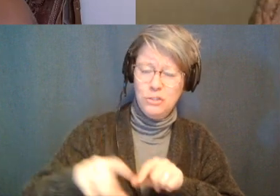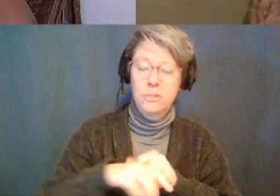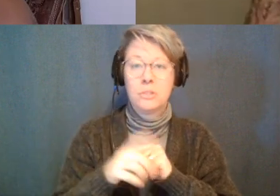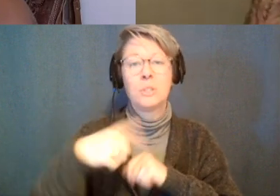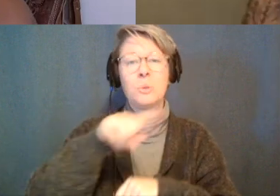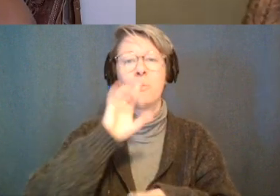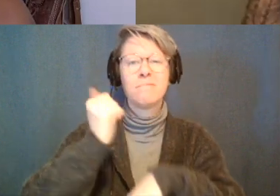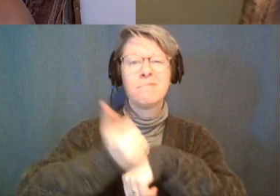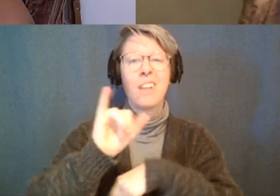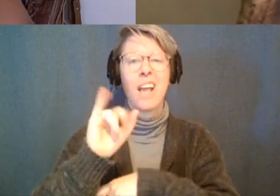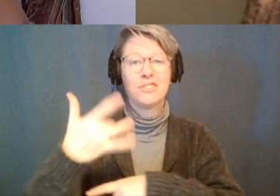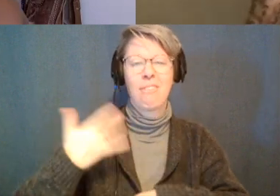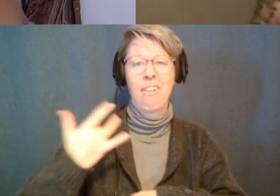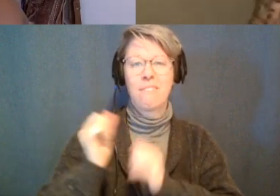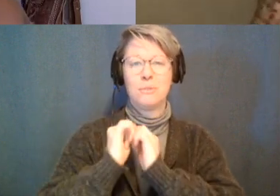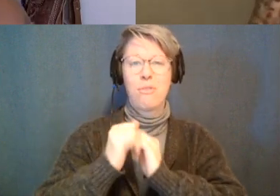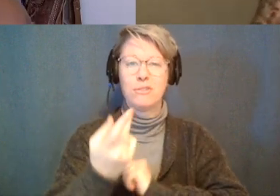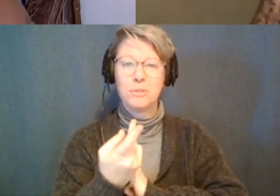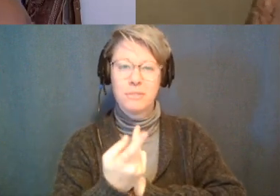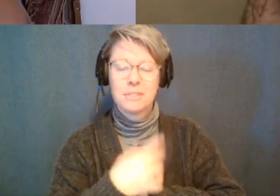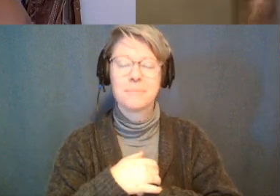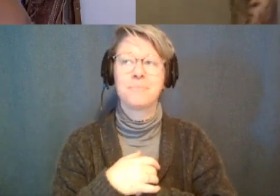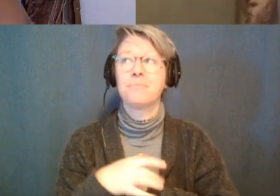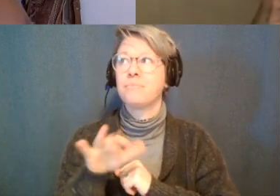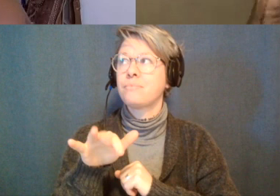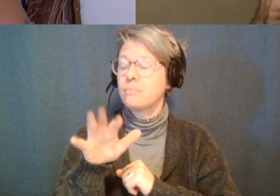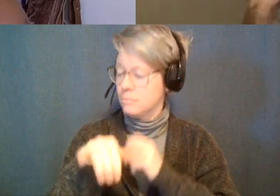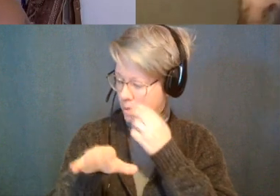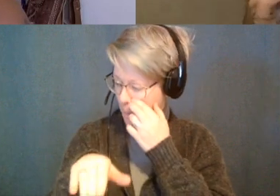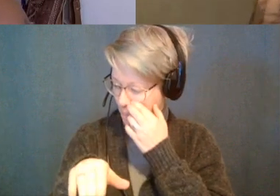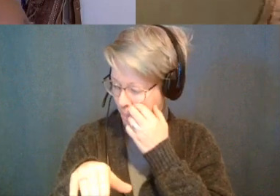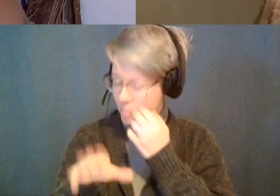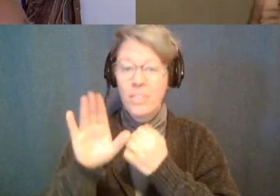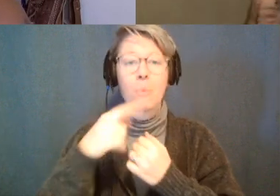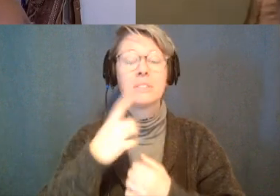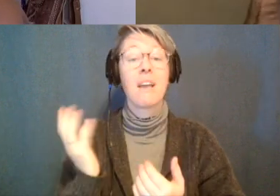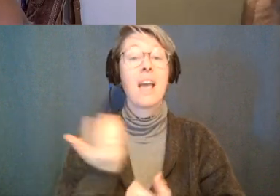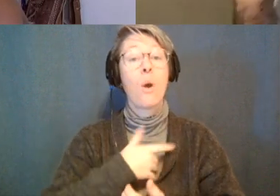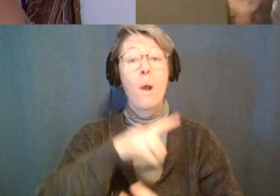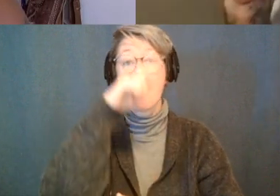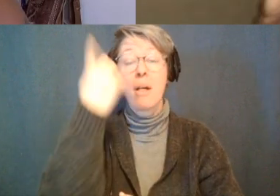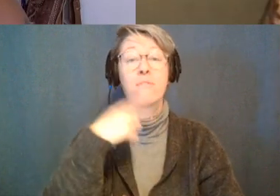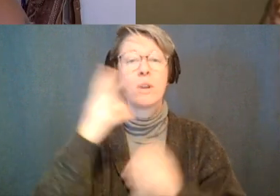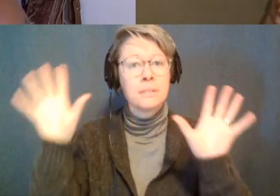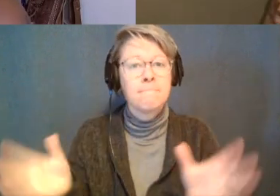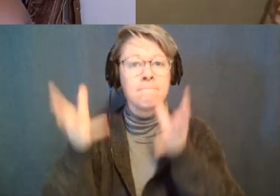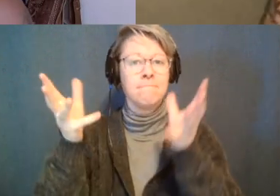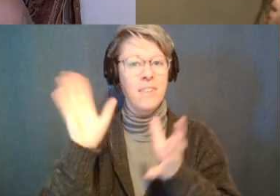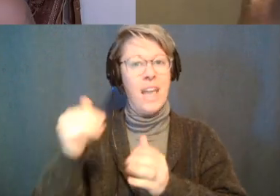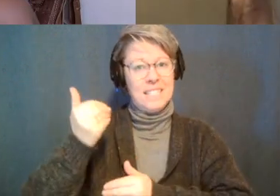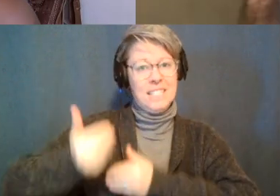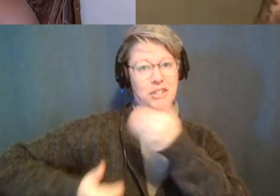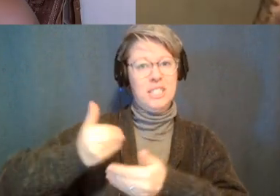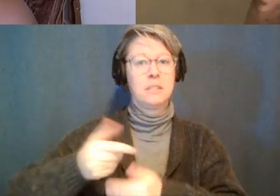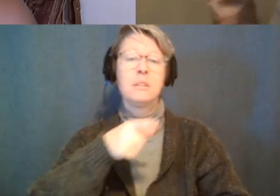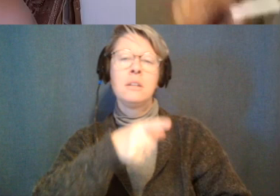an ig live together during our uh elevating black voices series um he